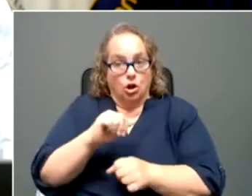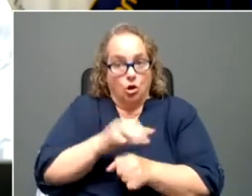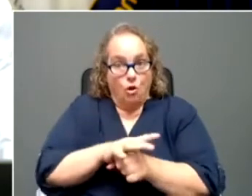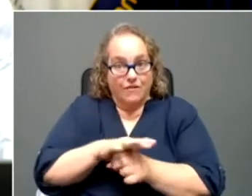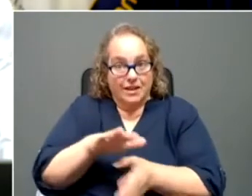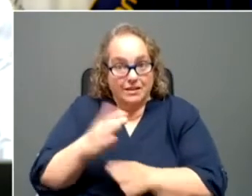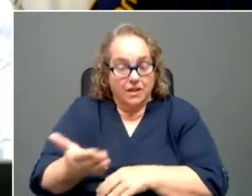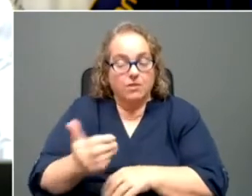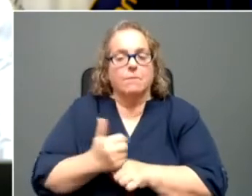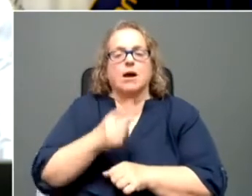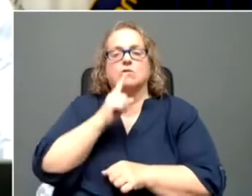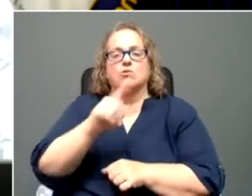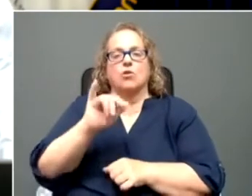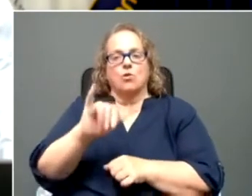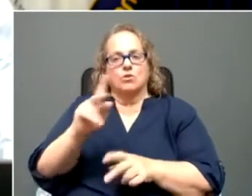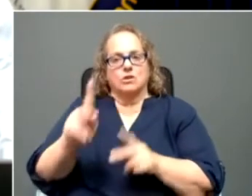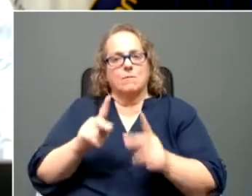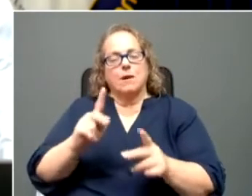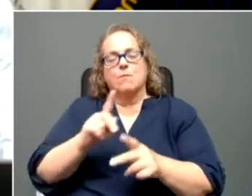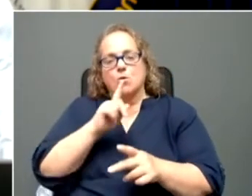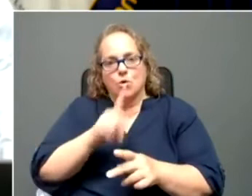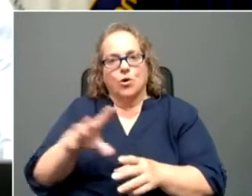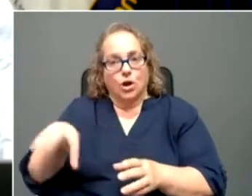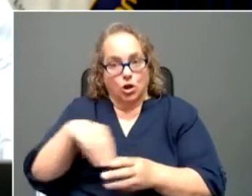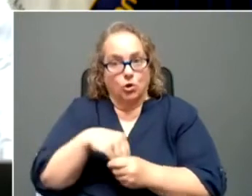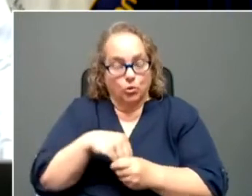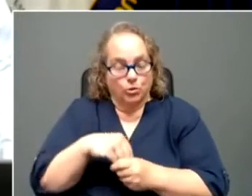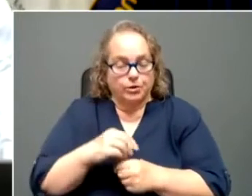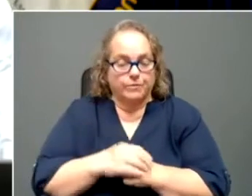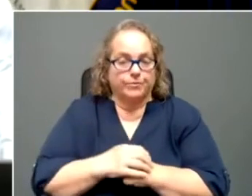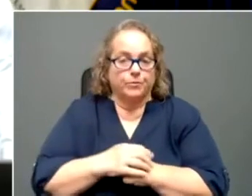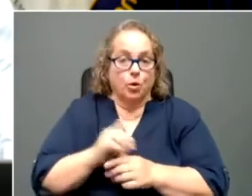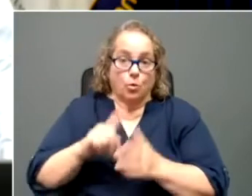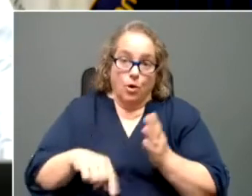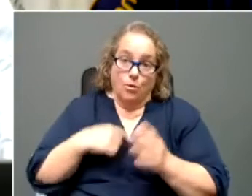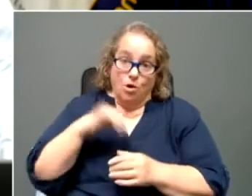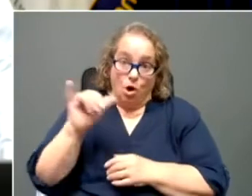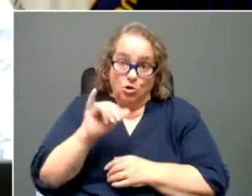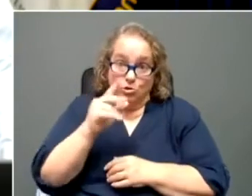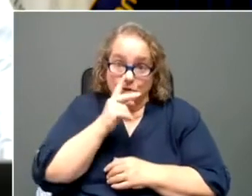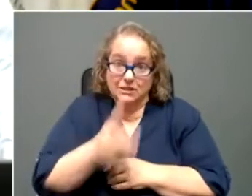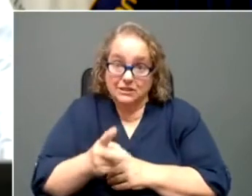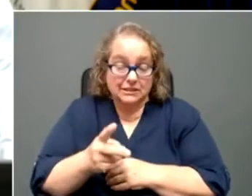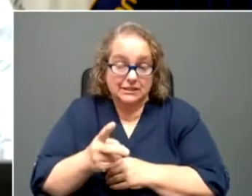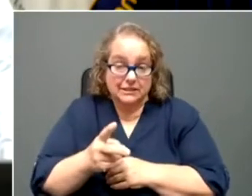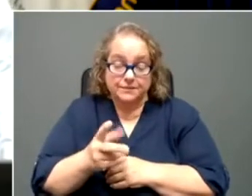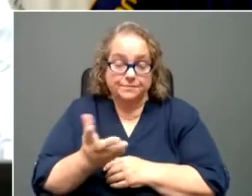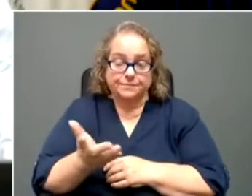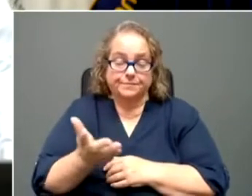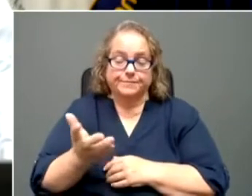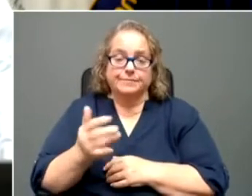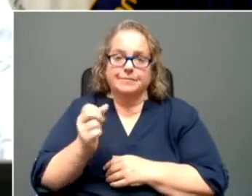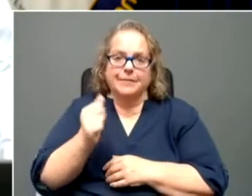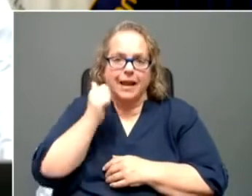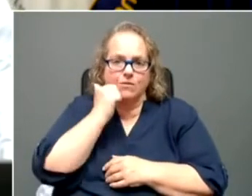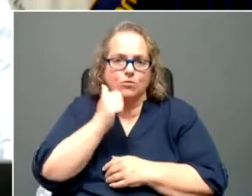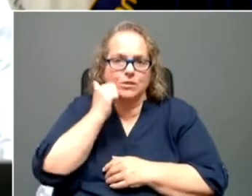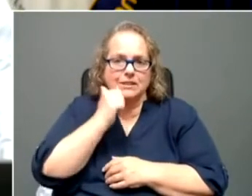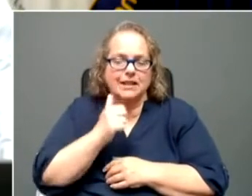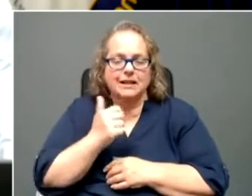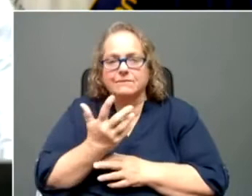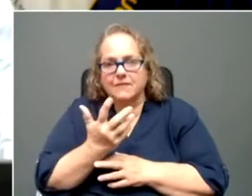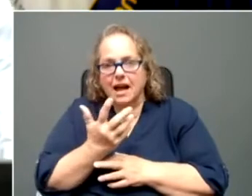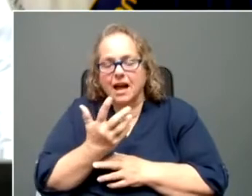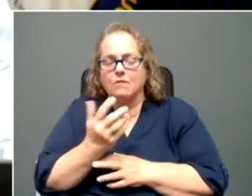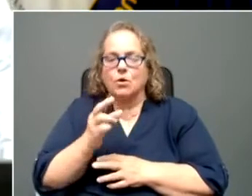individuals were included. But what we've also seen is every day, five or